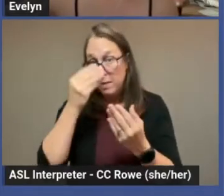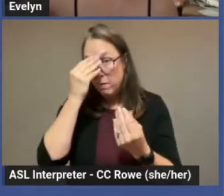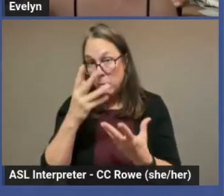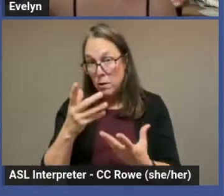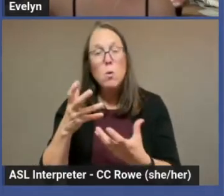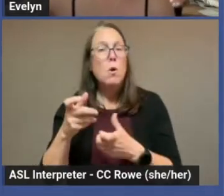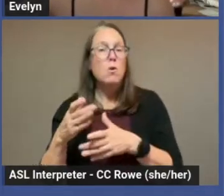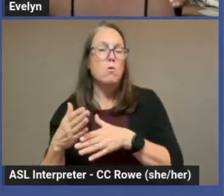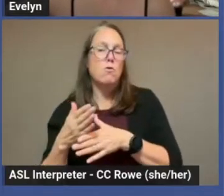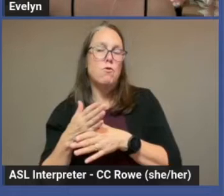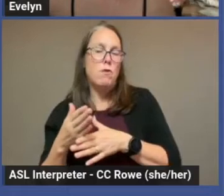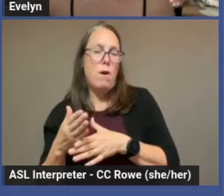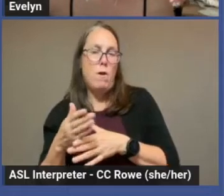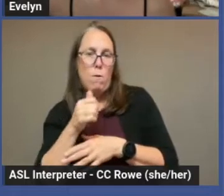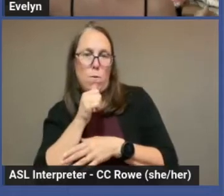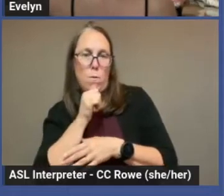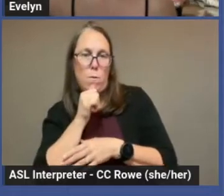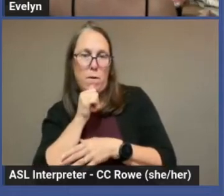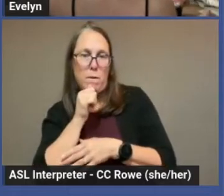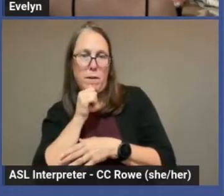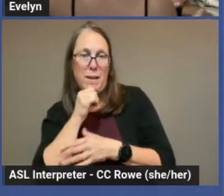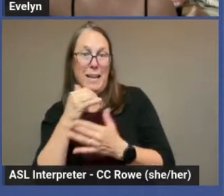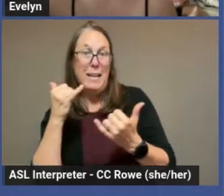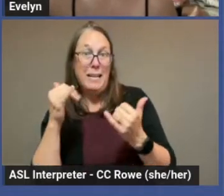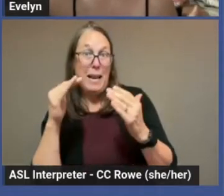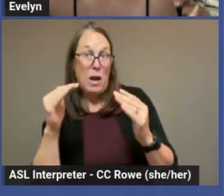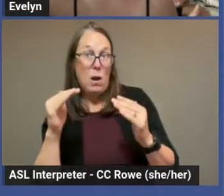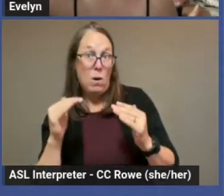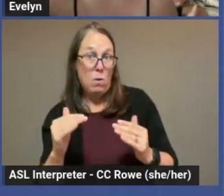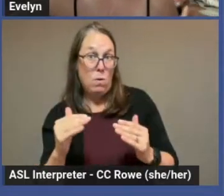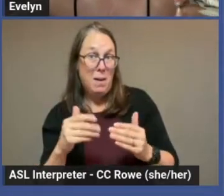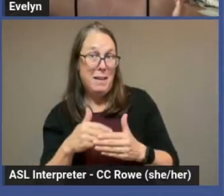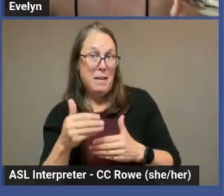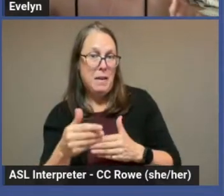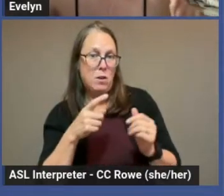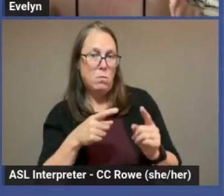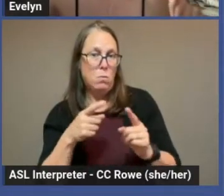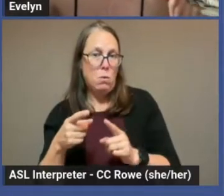which brings us to the next point,